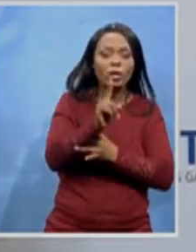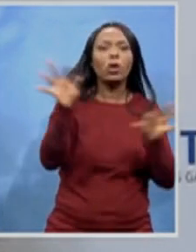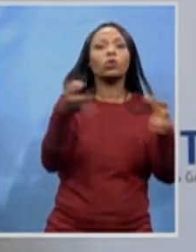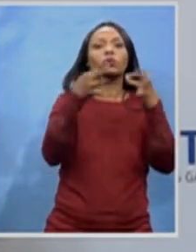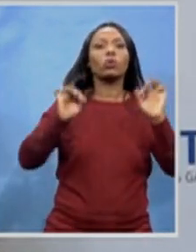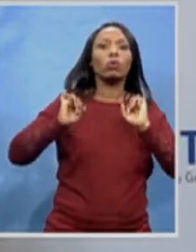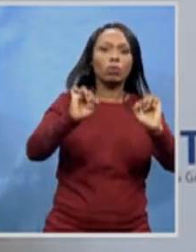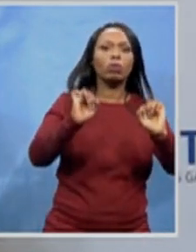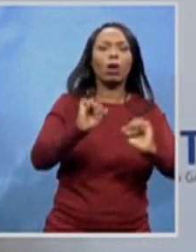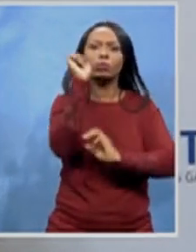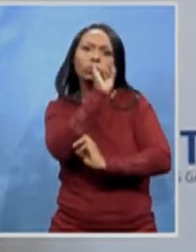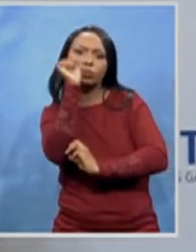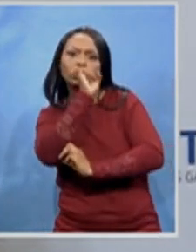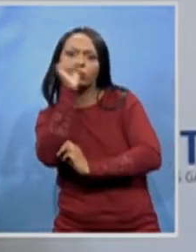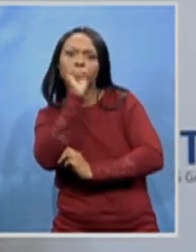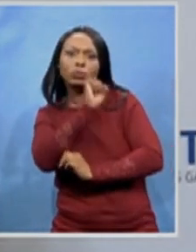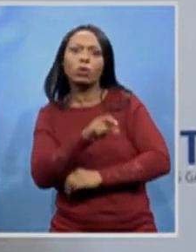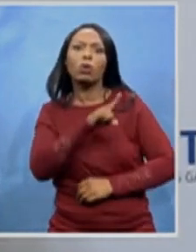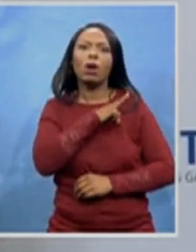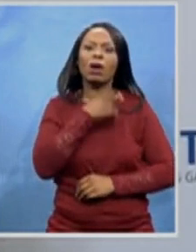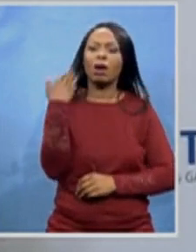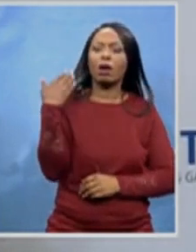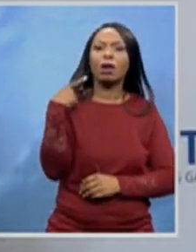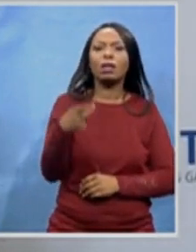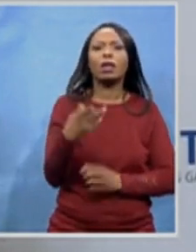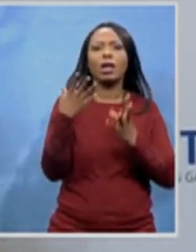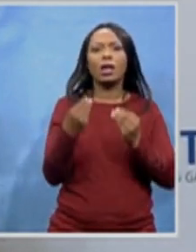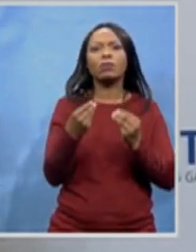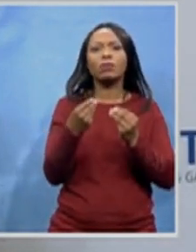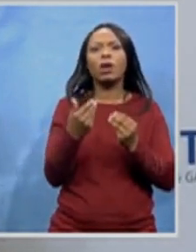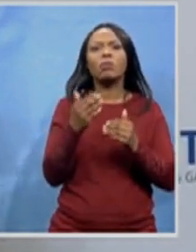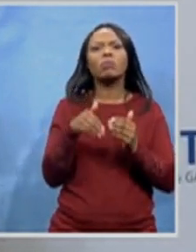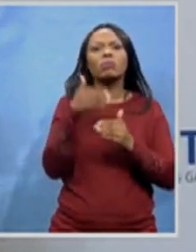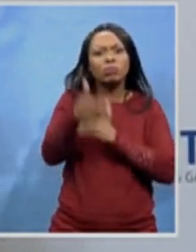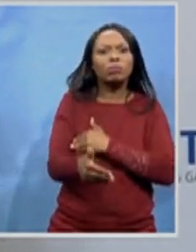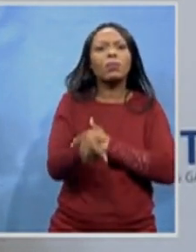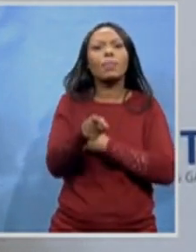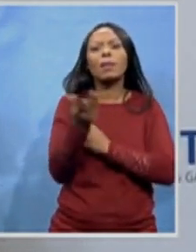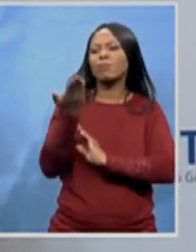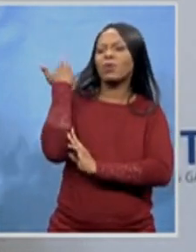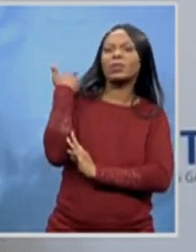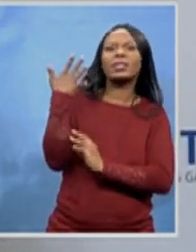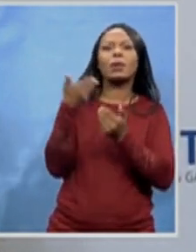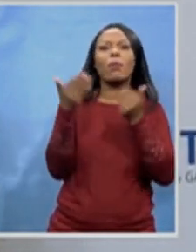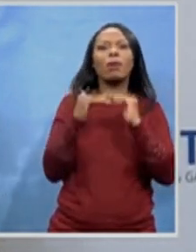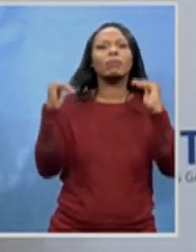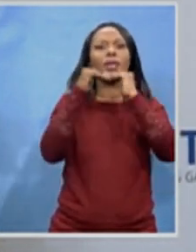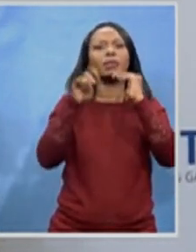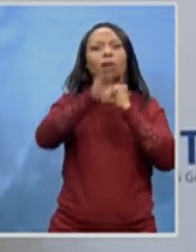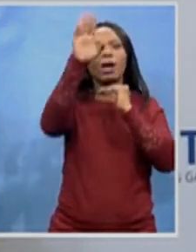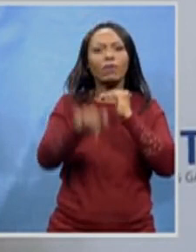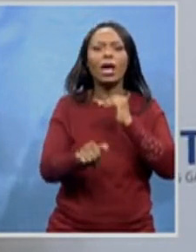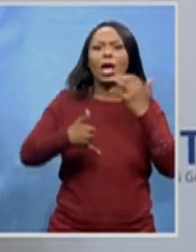-democratic South Africa and enjoying and attempting to grapple with some of the challenges and